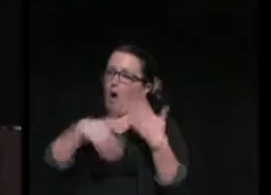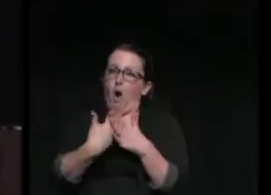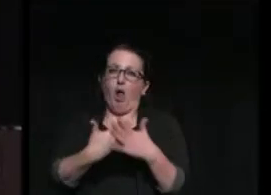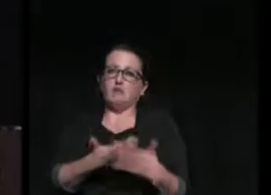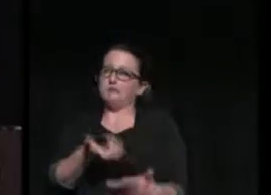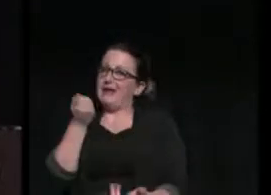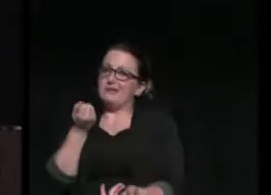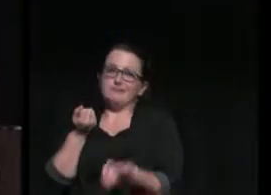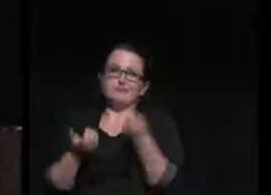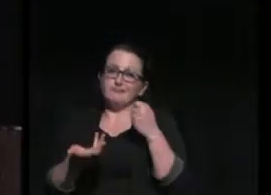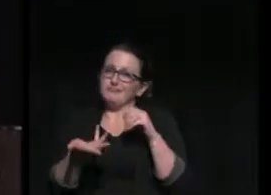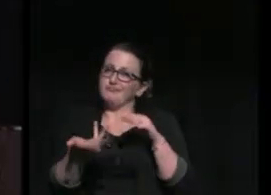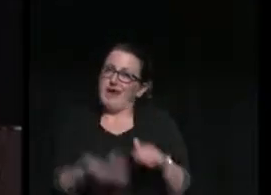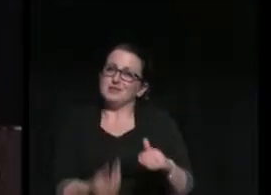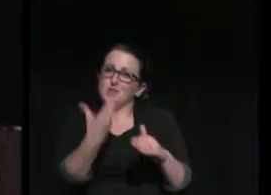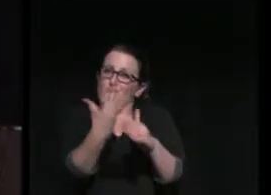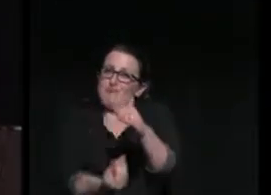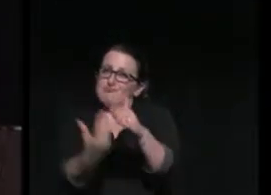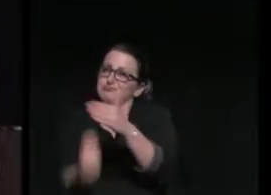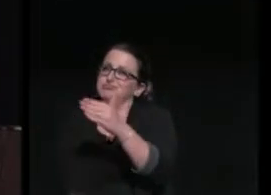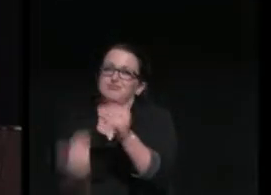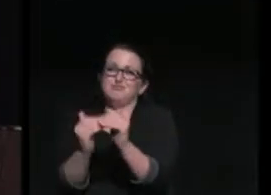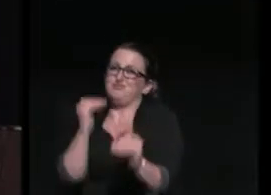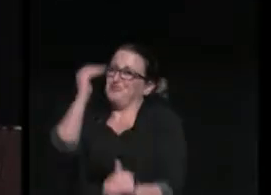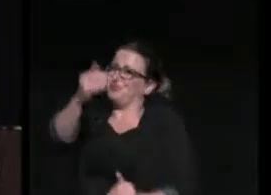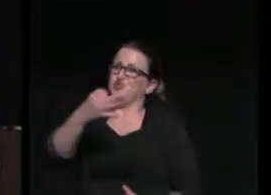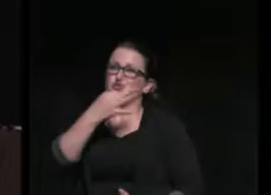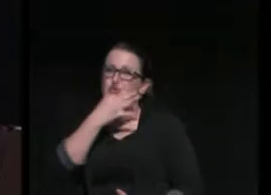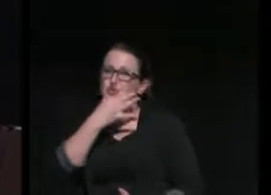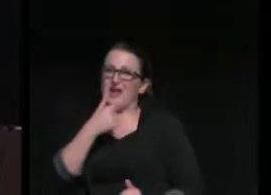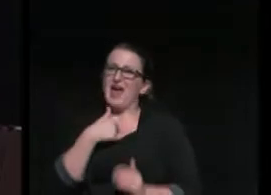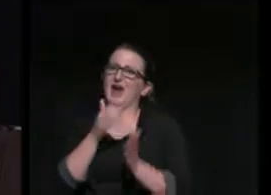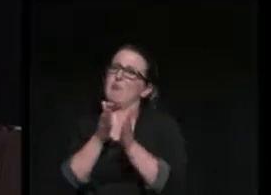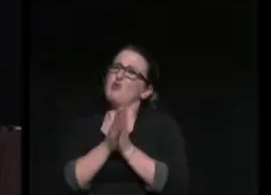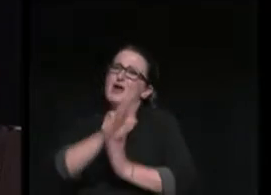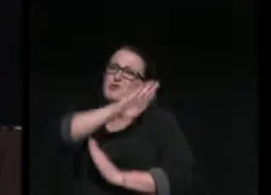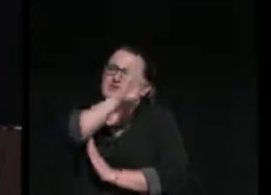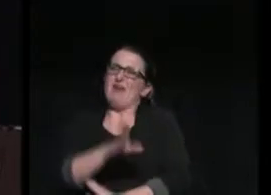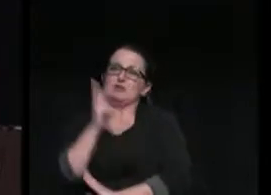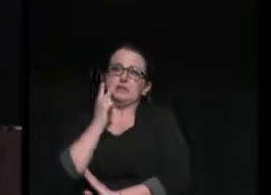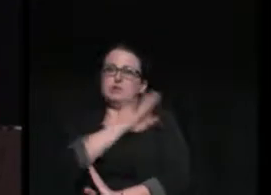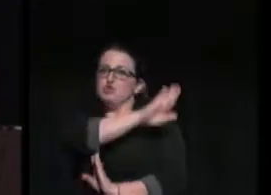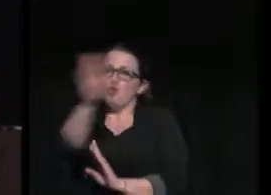eyes. And I pray you never see your heroes taken from you in a similar fashion.